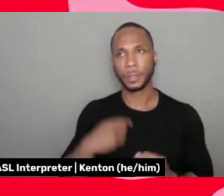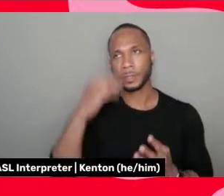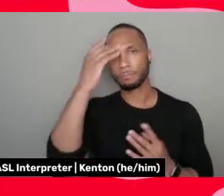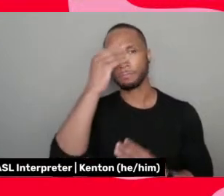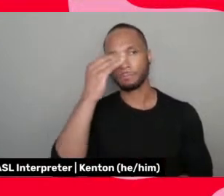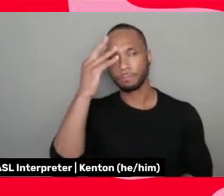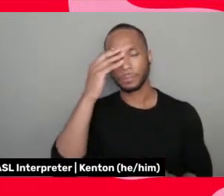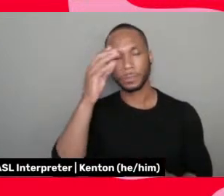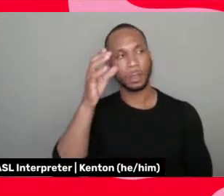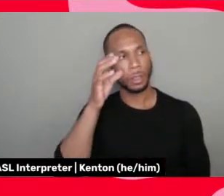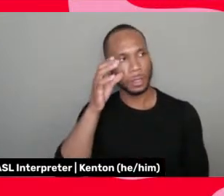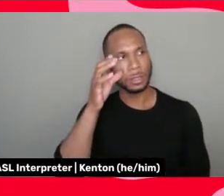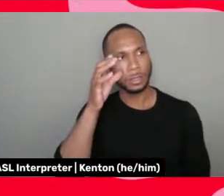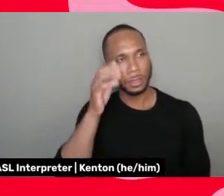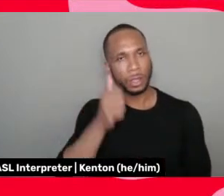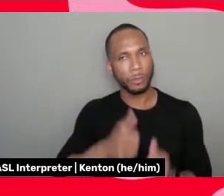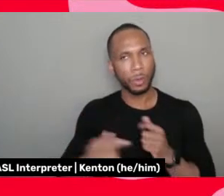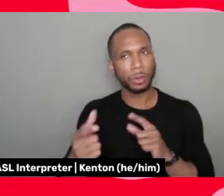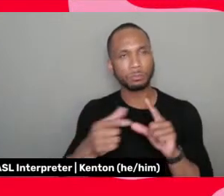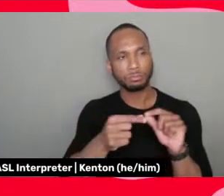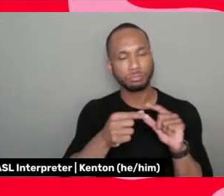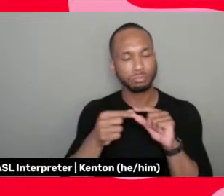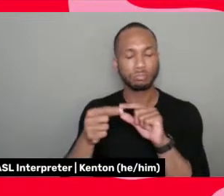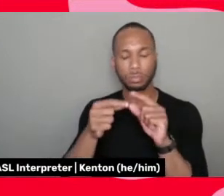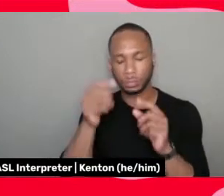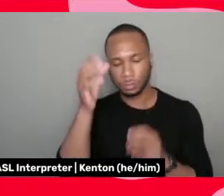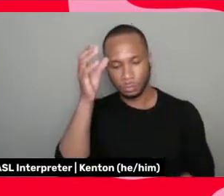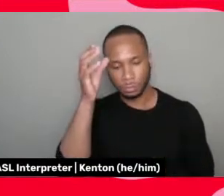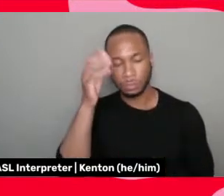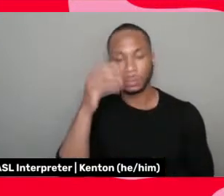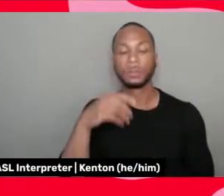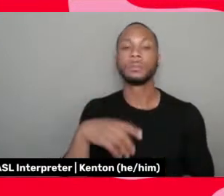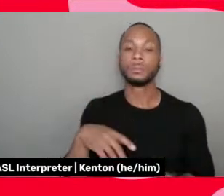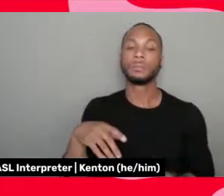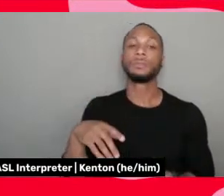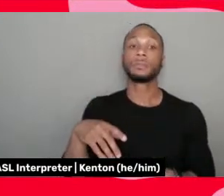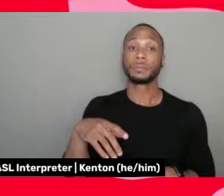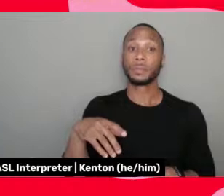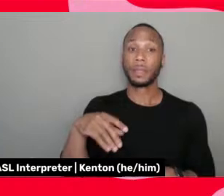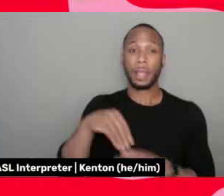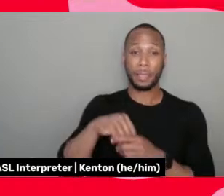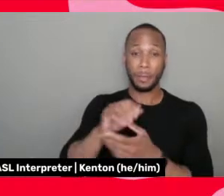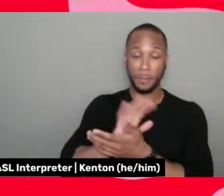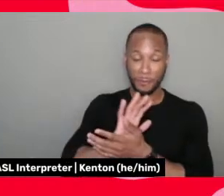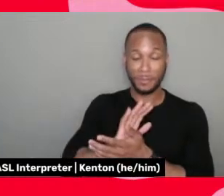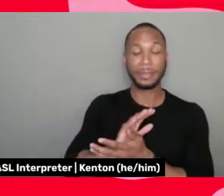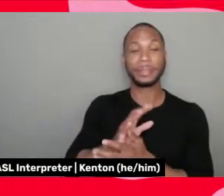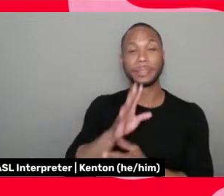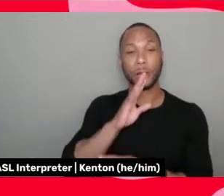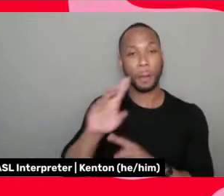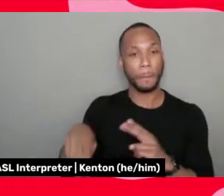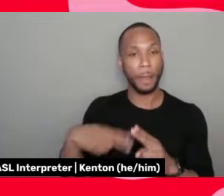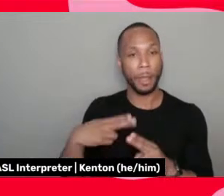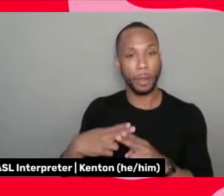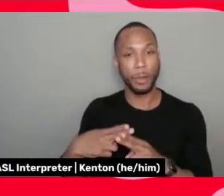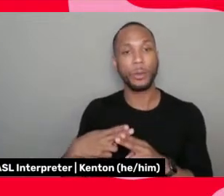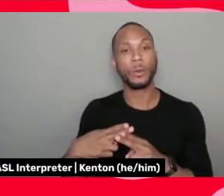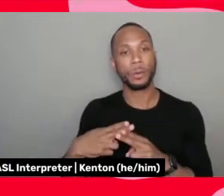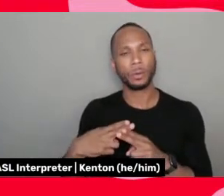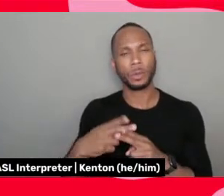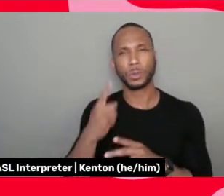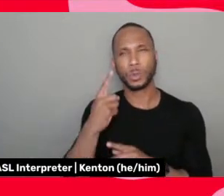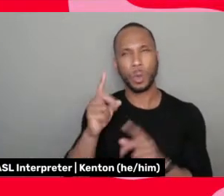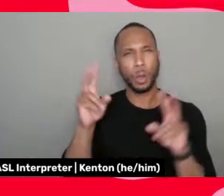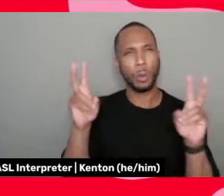listening to everyone speak, um, in the film, it talks a lot about how, and there was this one